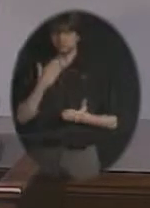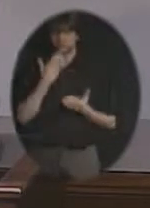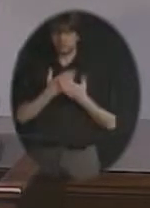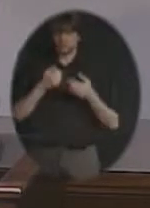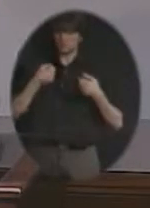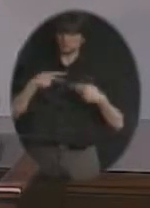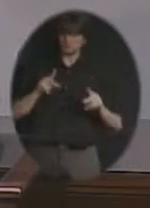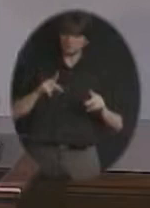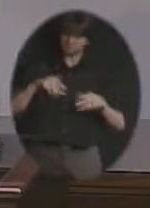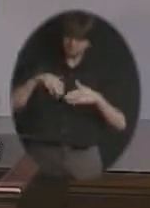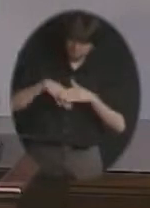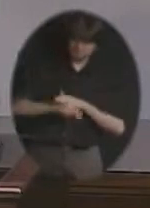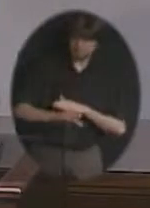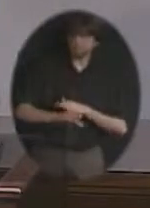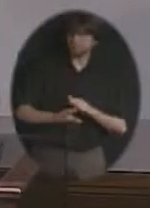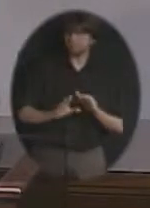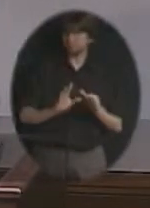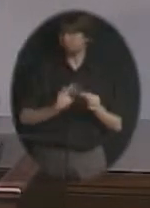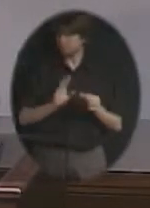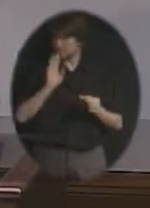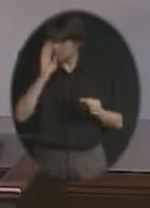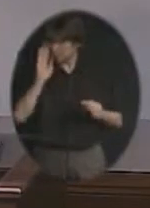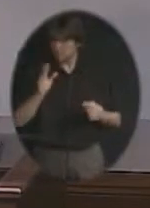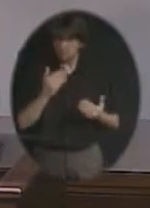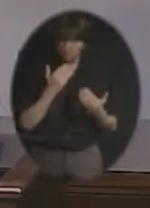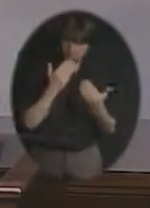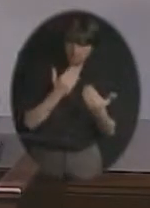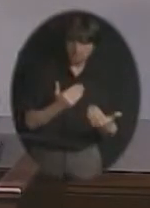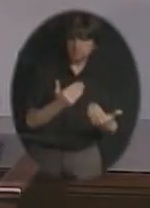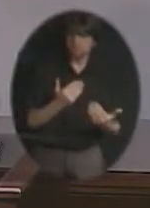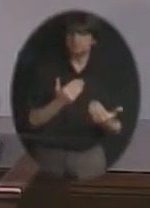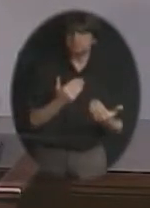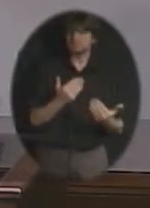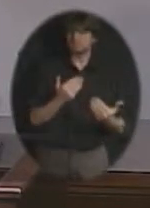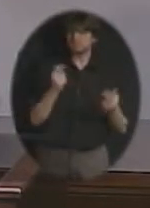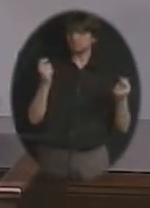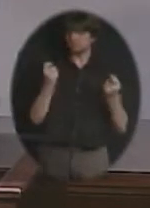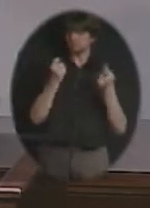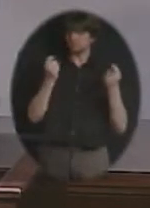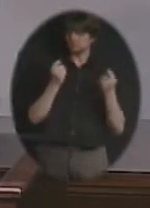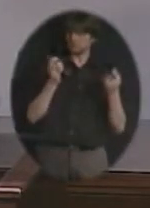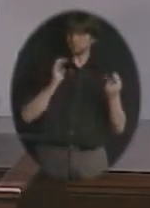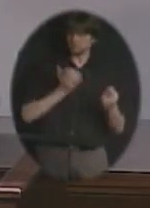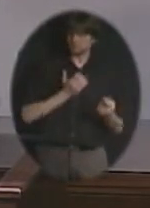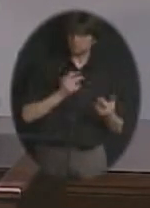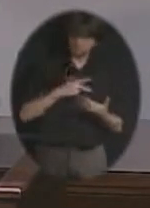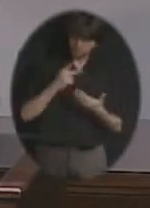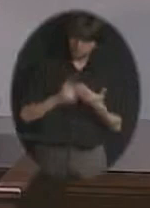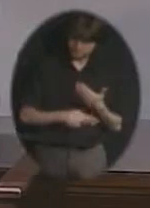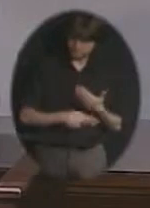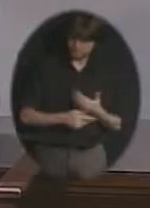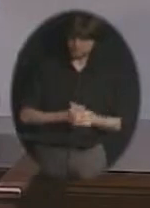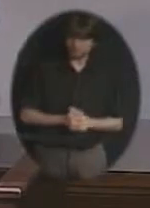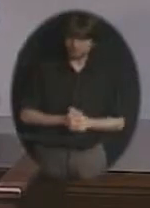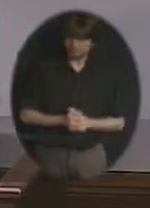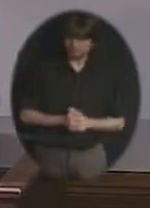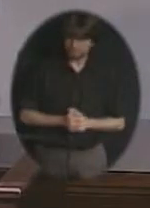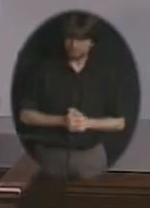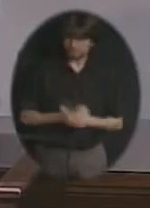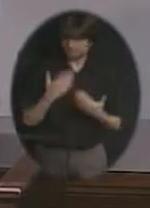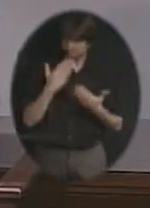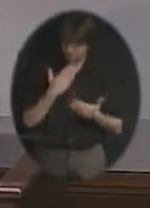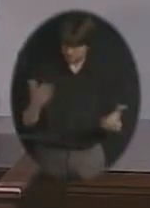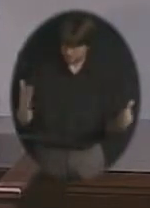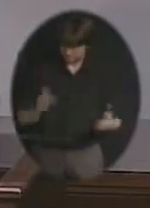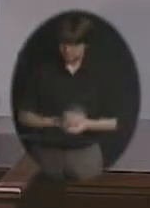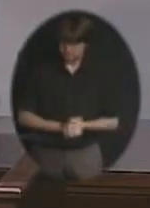maybe stop by and say hello and say thanks, and just an opportunity to celebrate what we're doing here. So thank